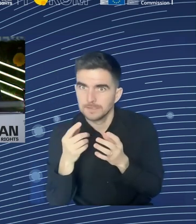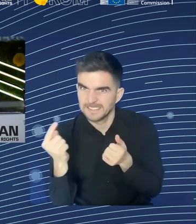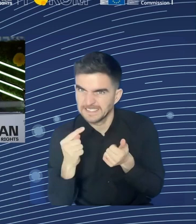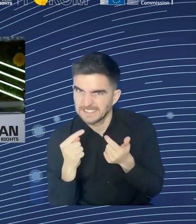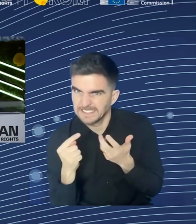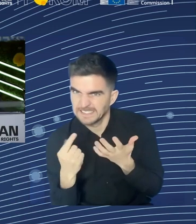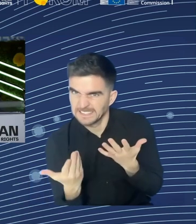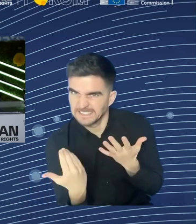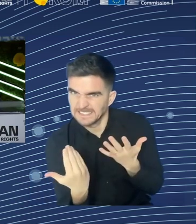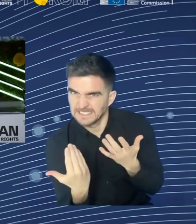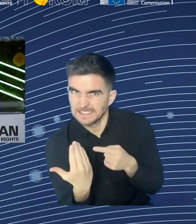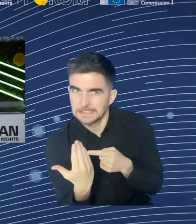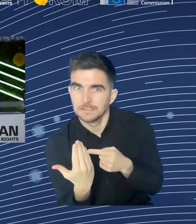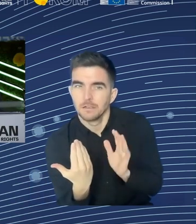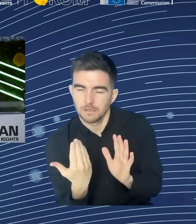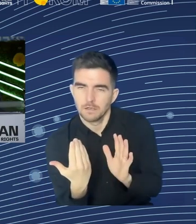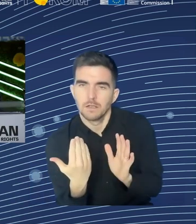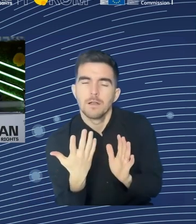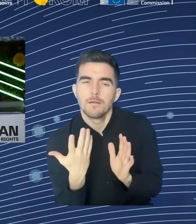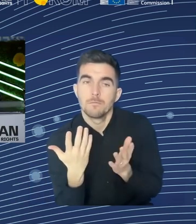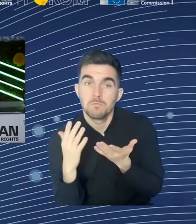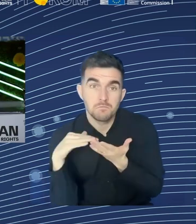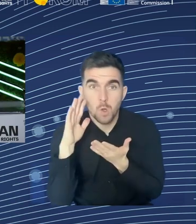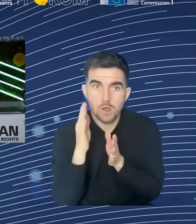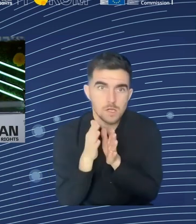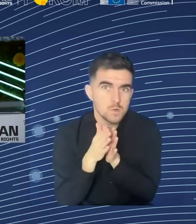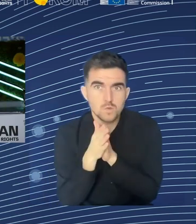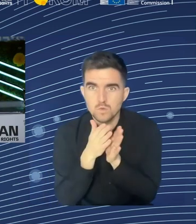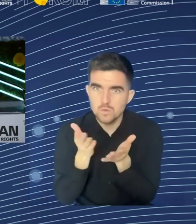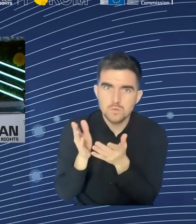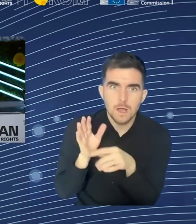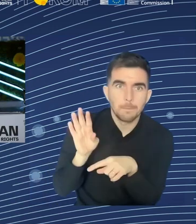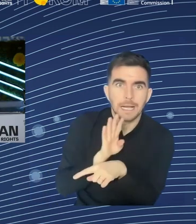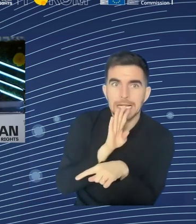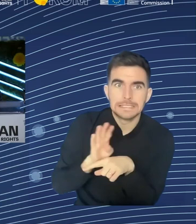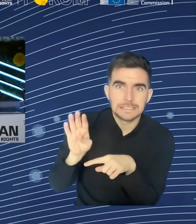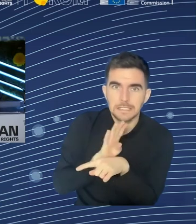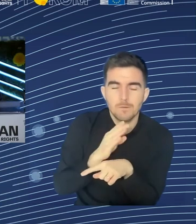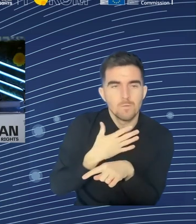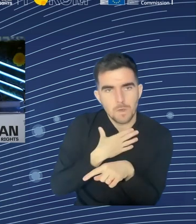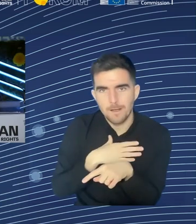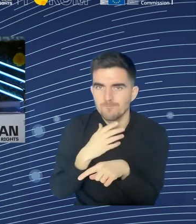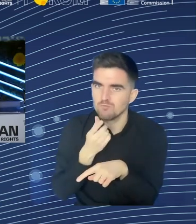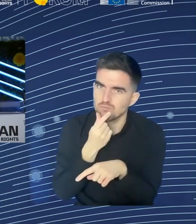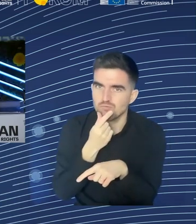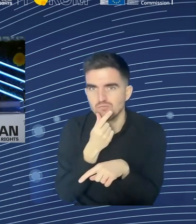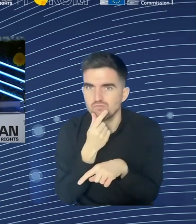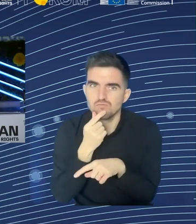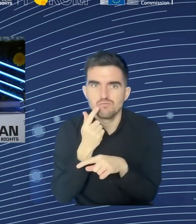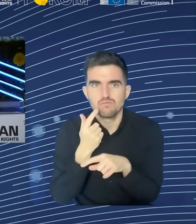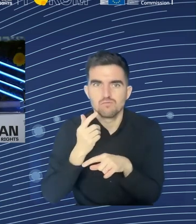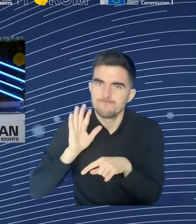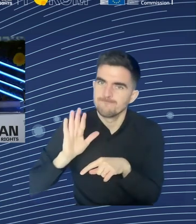the bigger companies and much more difficult for the smaller, where then some cooperation is needed. And then, of course, for